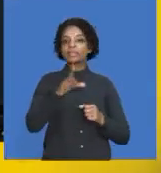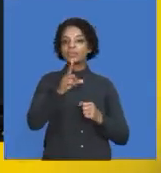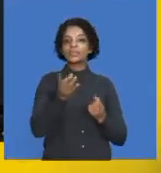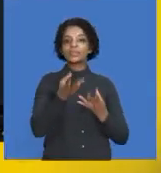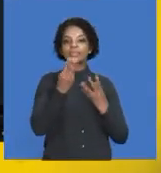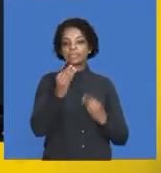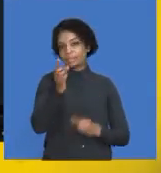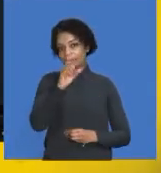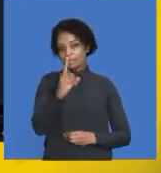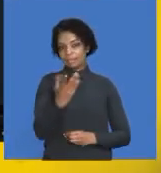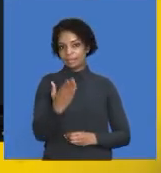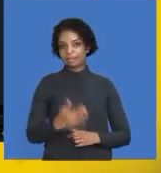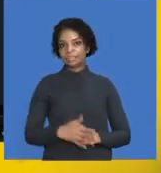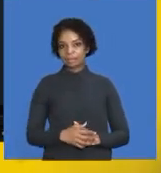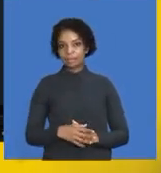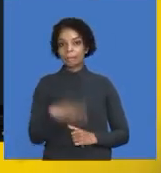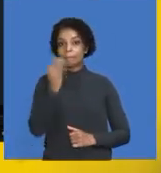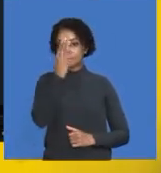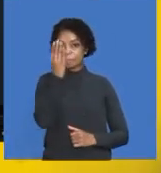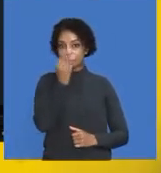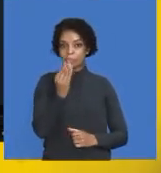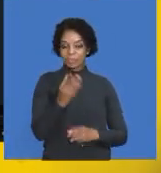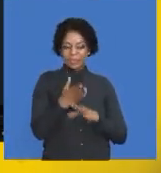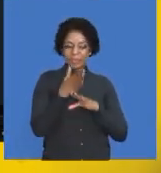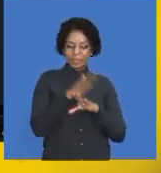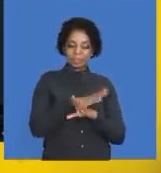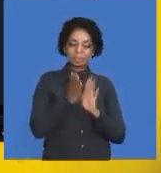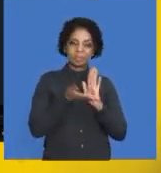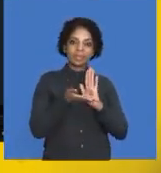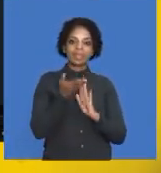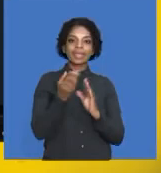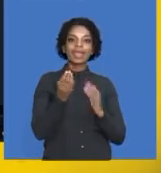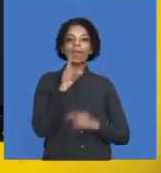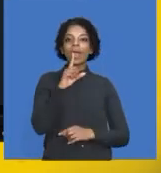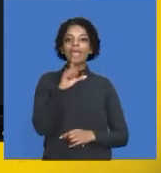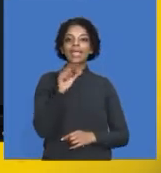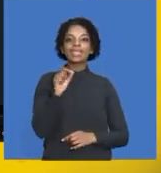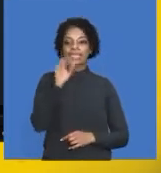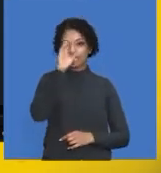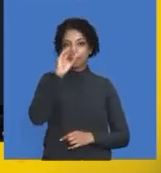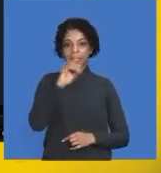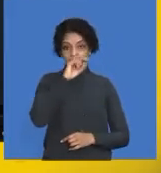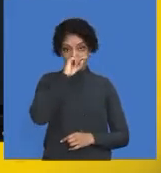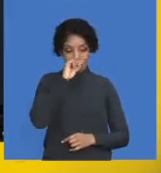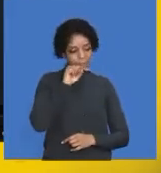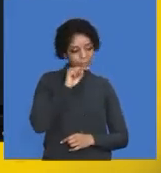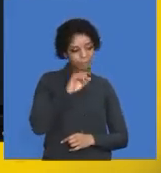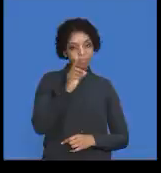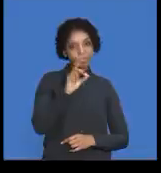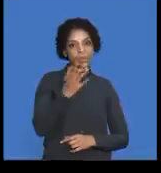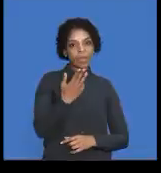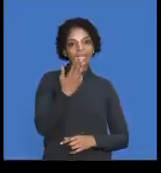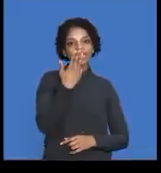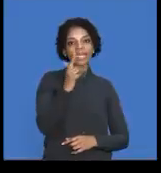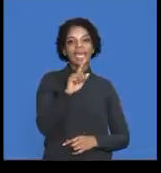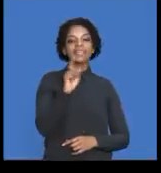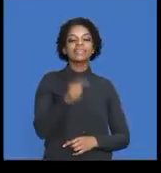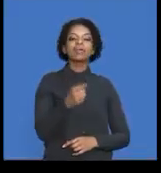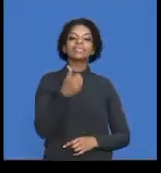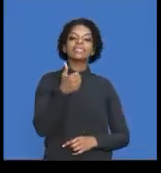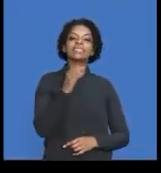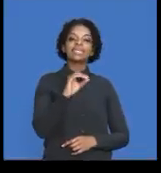therefore, you will find that the figure prior to the increase, which is the 100%, is your 9